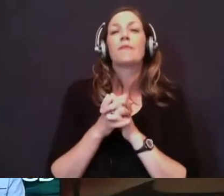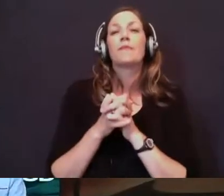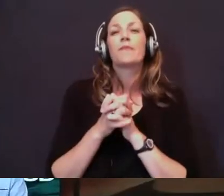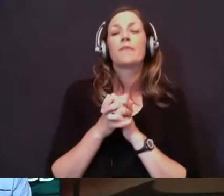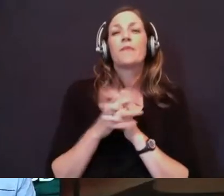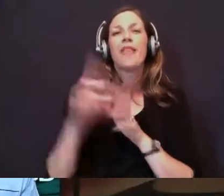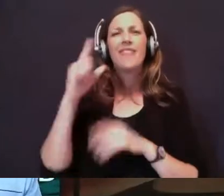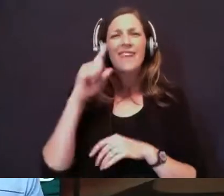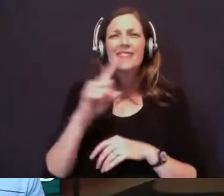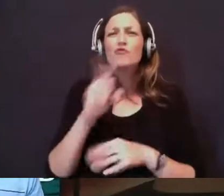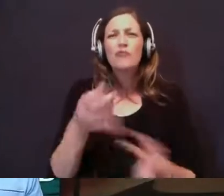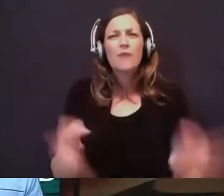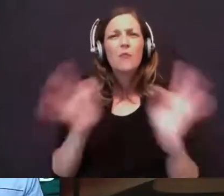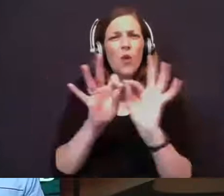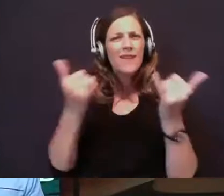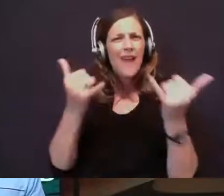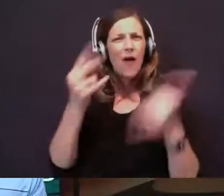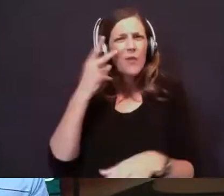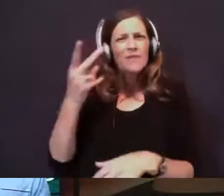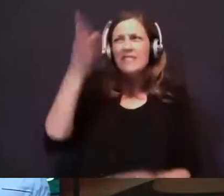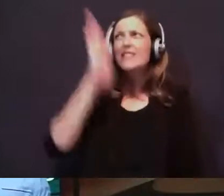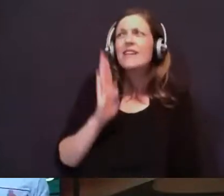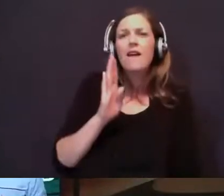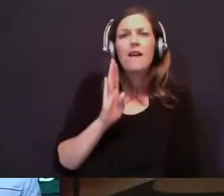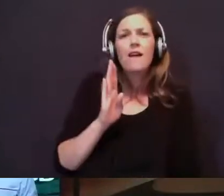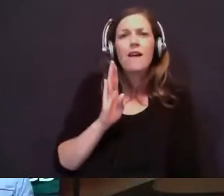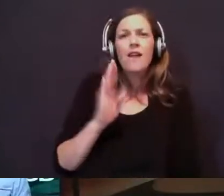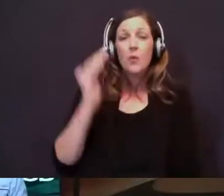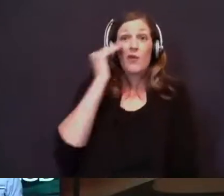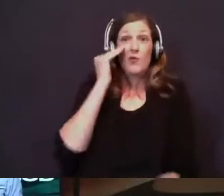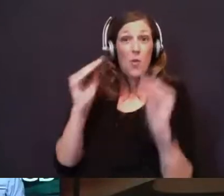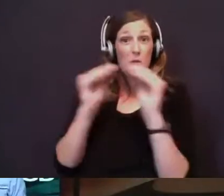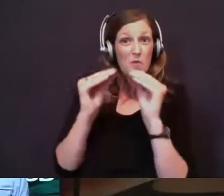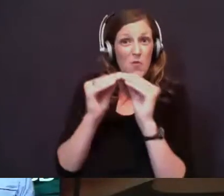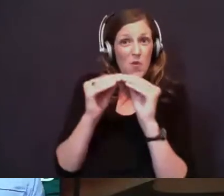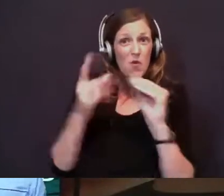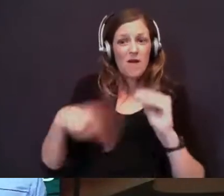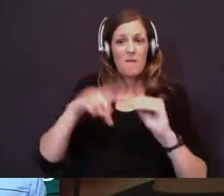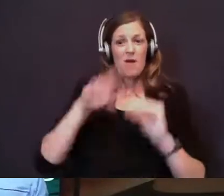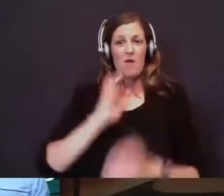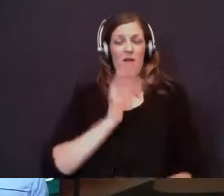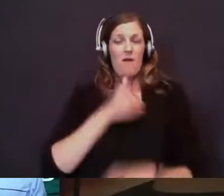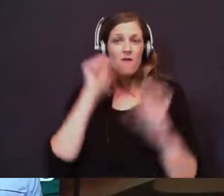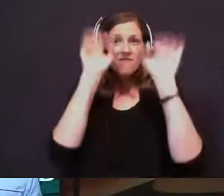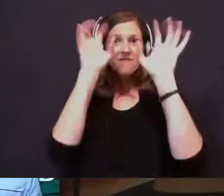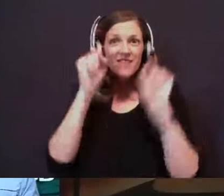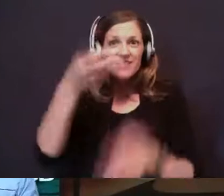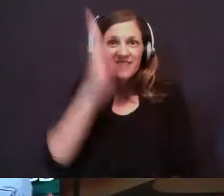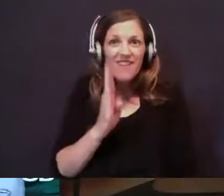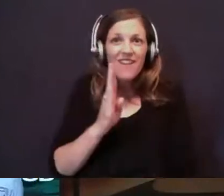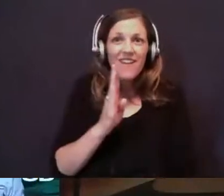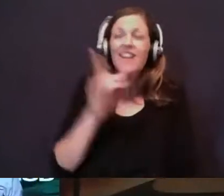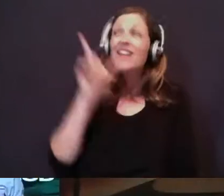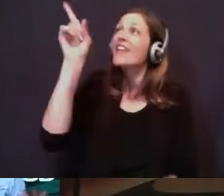now that we've seen God, now that we know more about our amazing God who works things